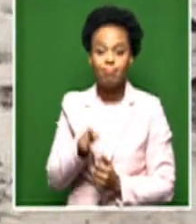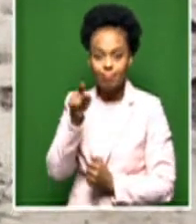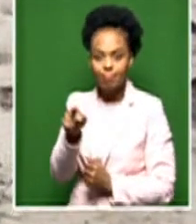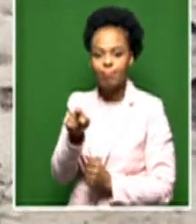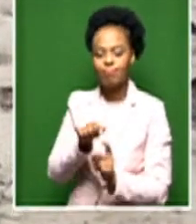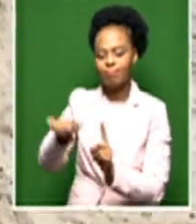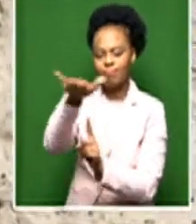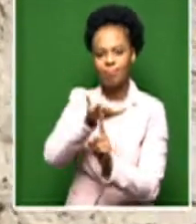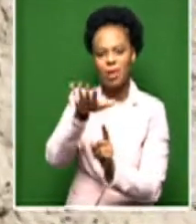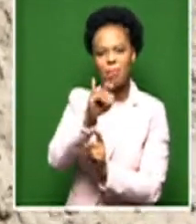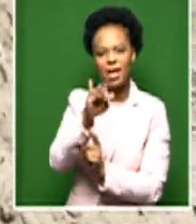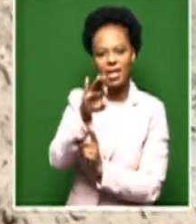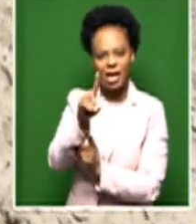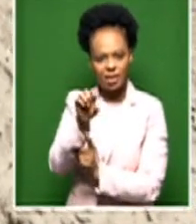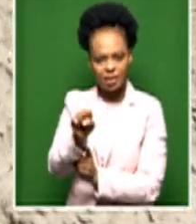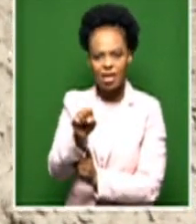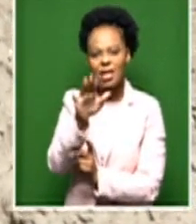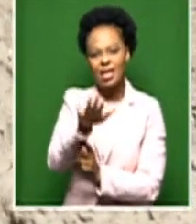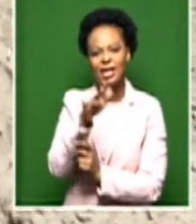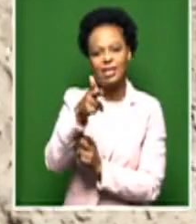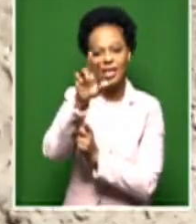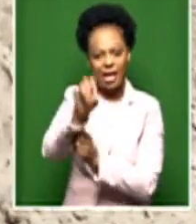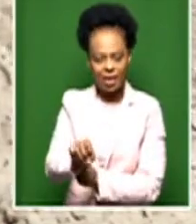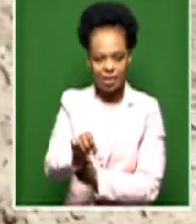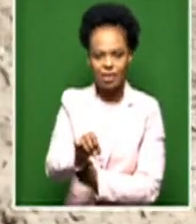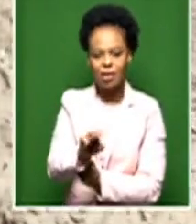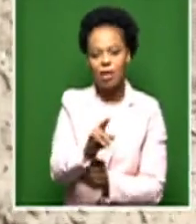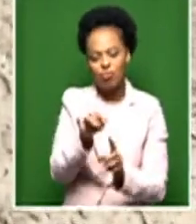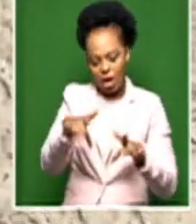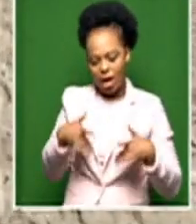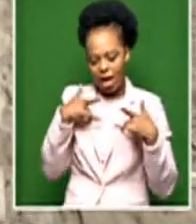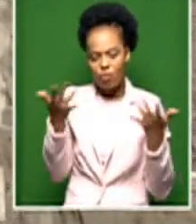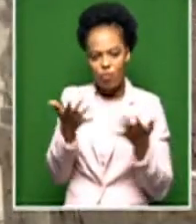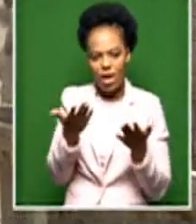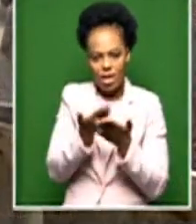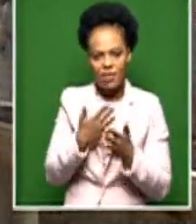boulders in the mid-1980s, leading to the area being protected.